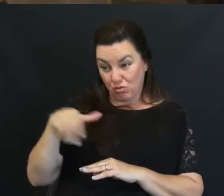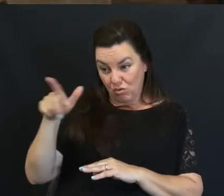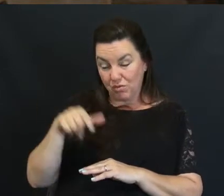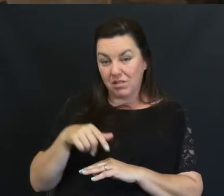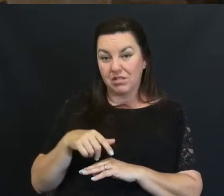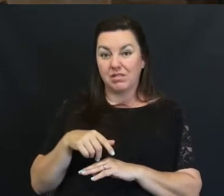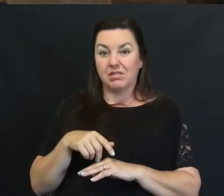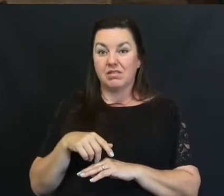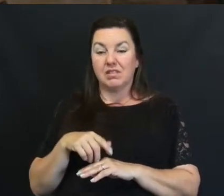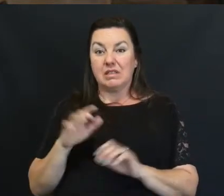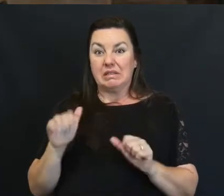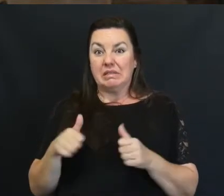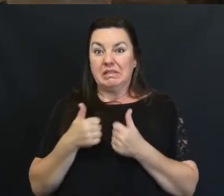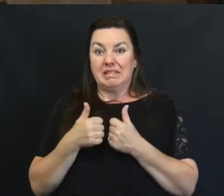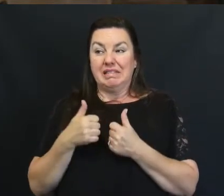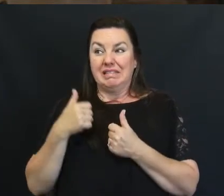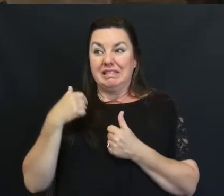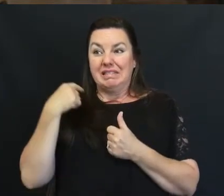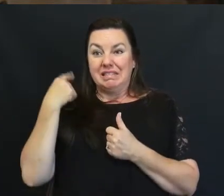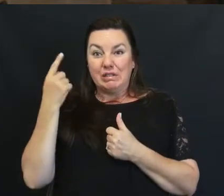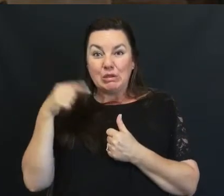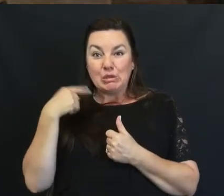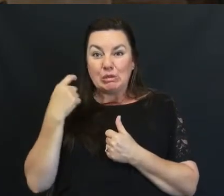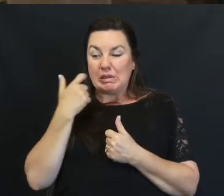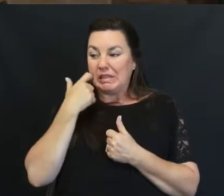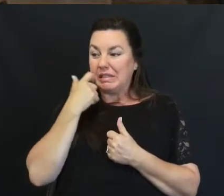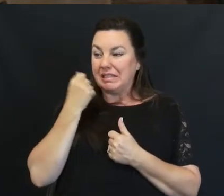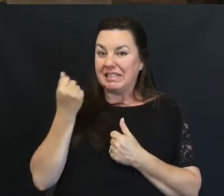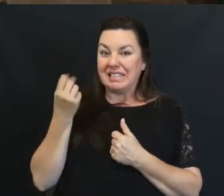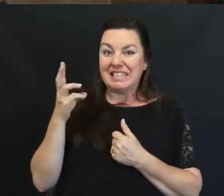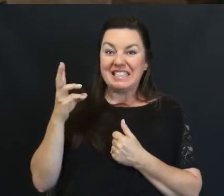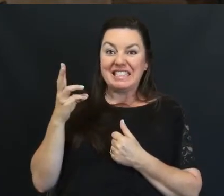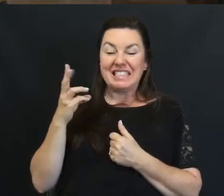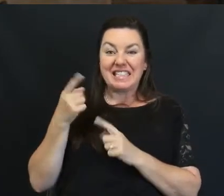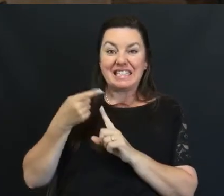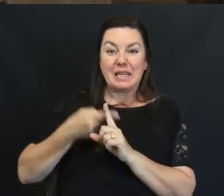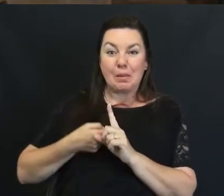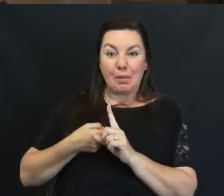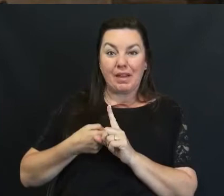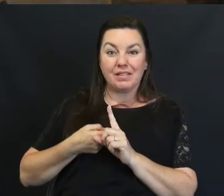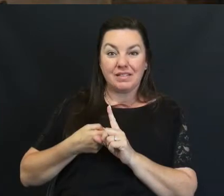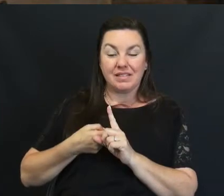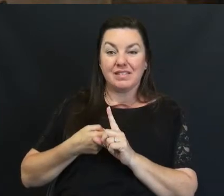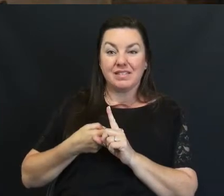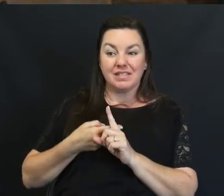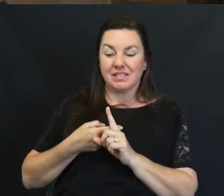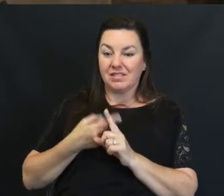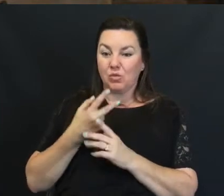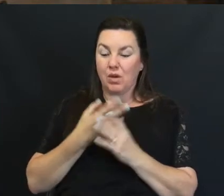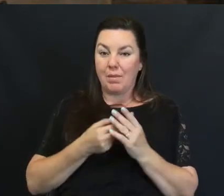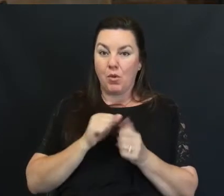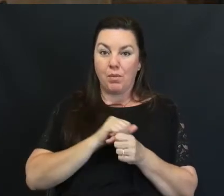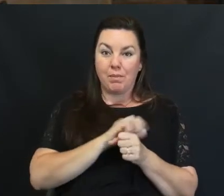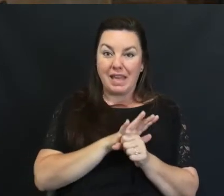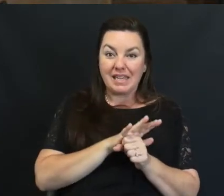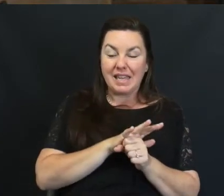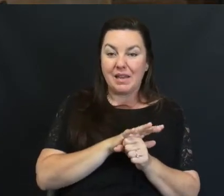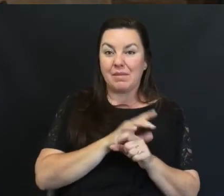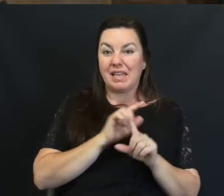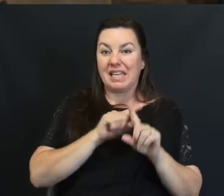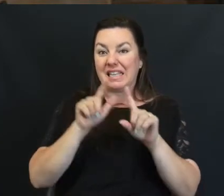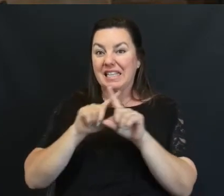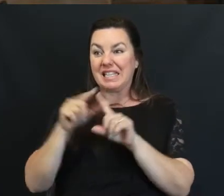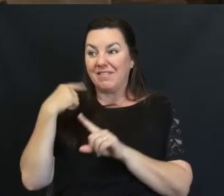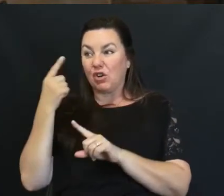What a challenging And crazy Past 16 months We've all had We've had both The pandemic And the different